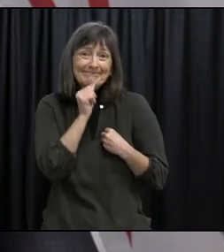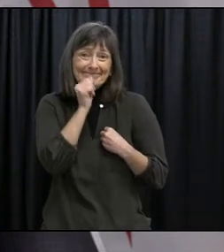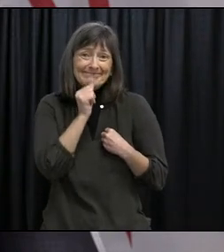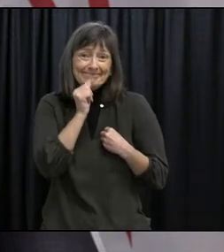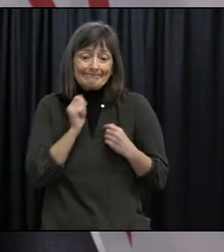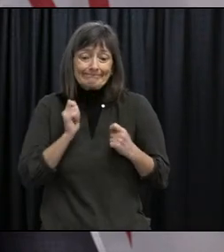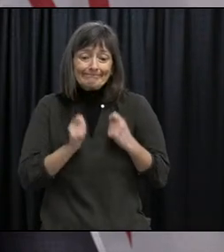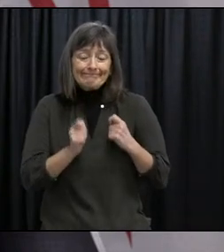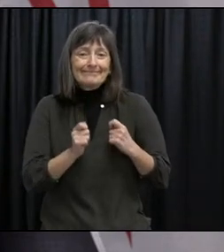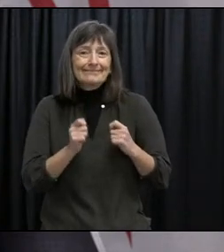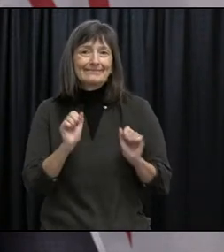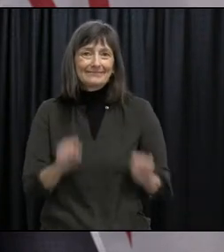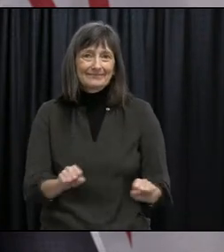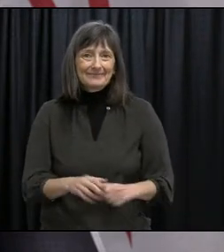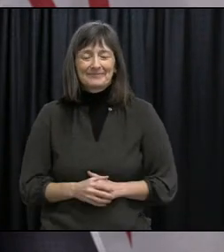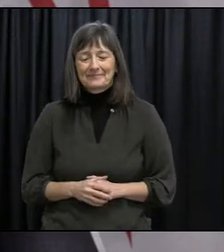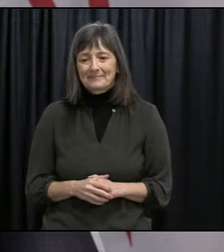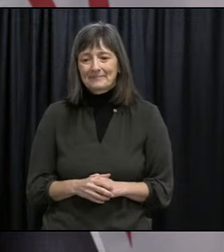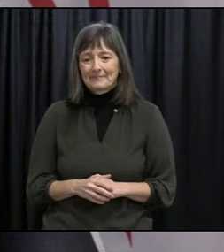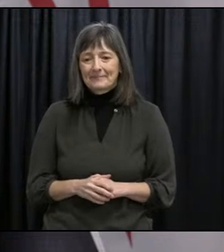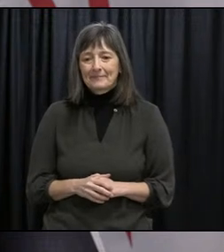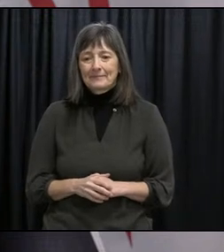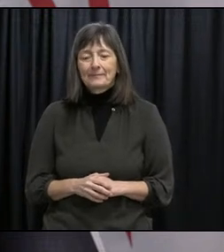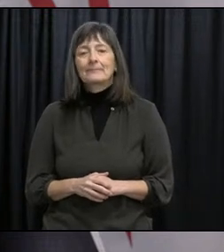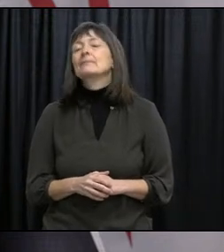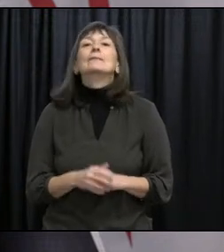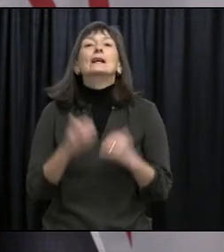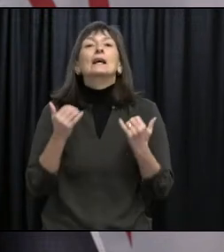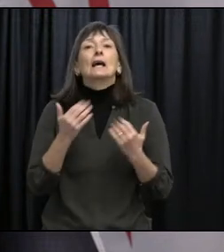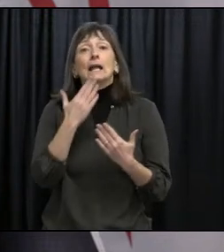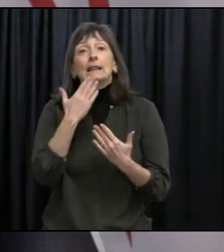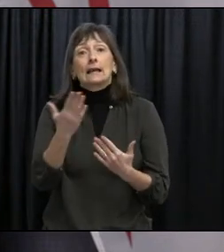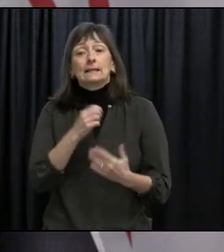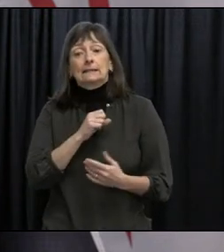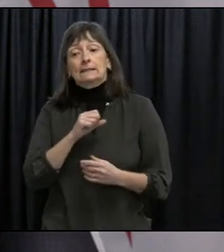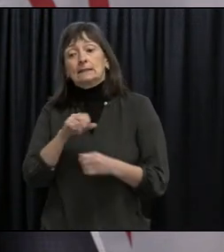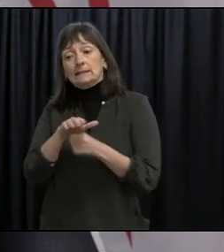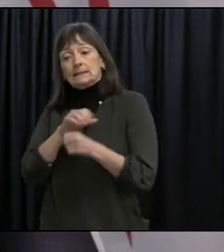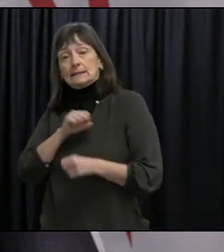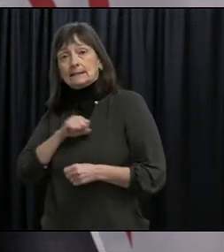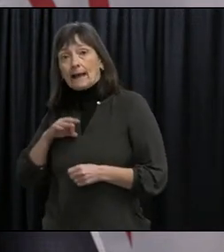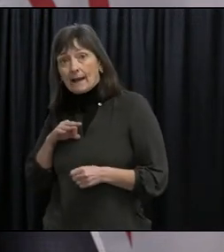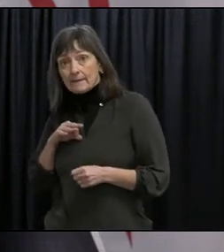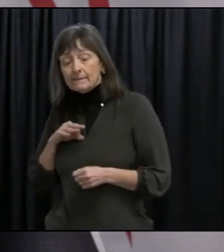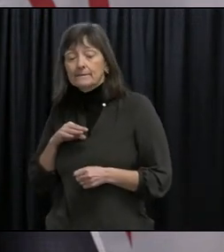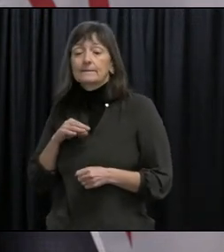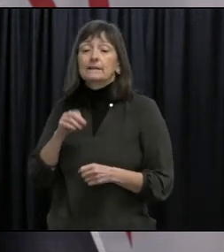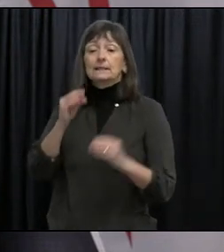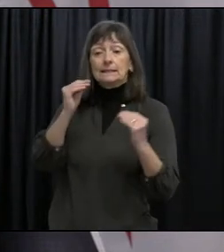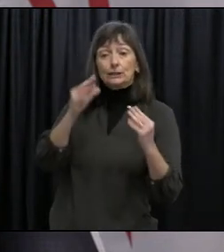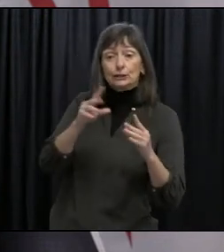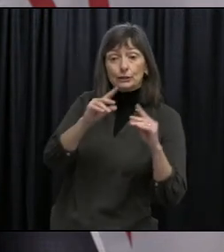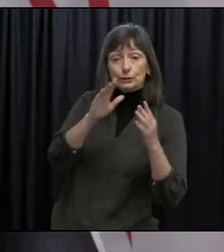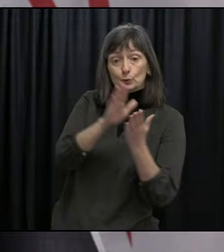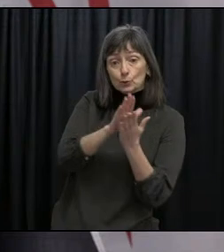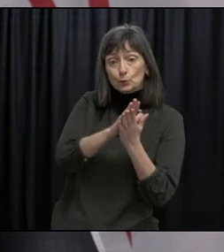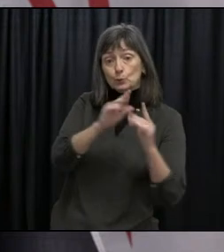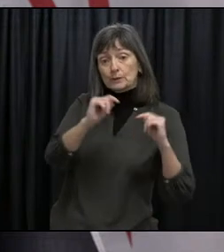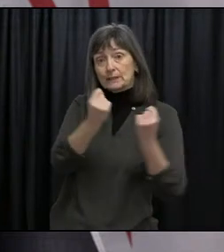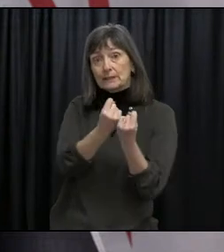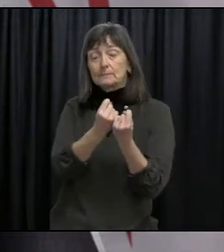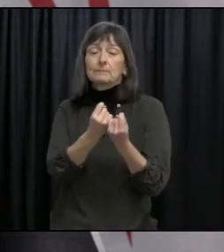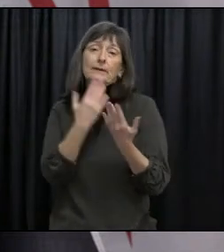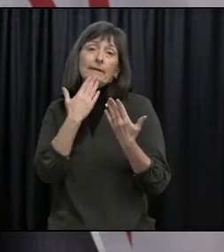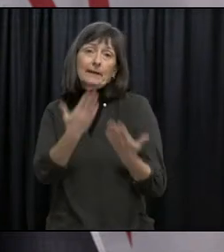as required. I will take this opportunity to thank our district staff and school leadership teams for their efforts over these past few days.